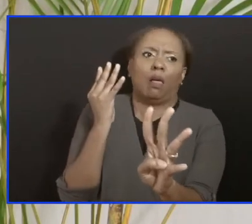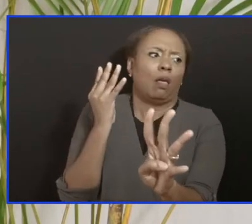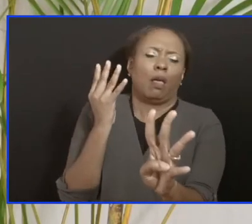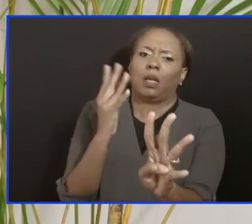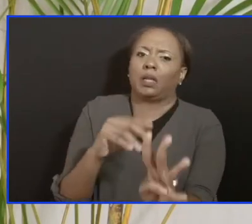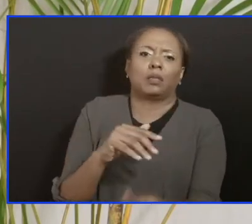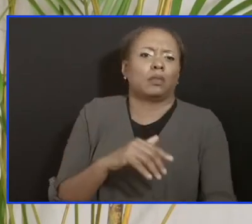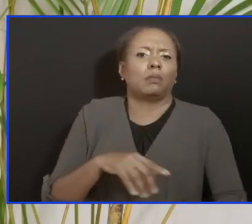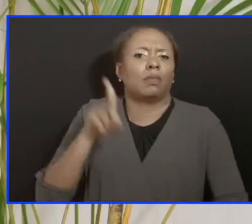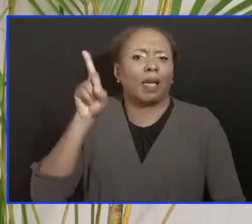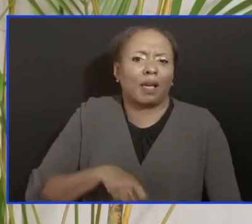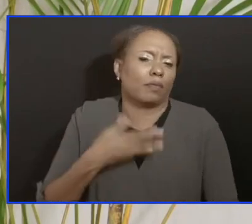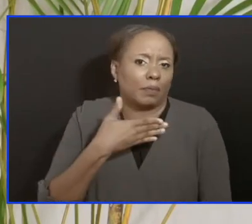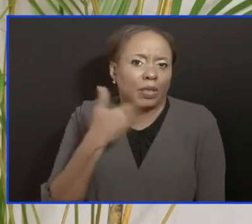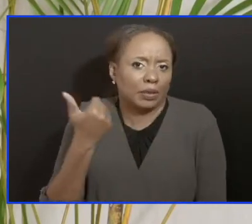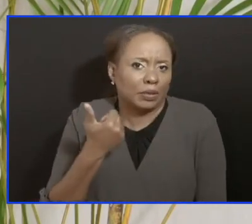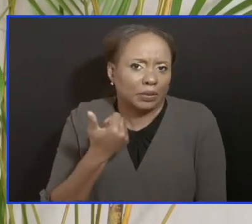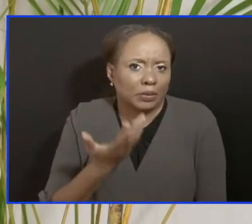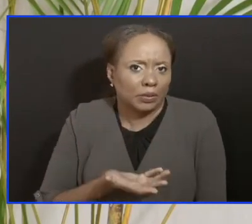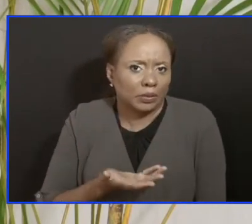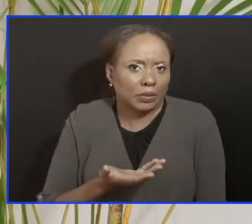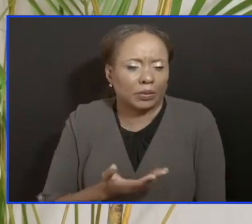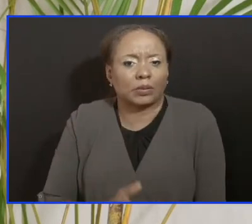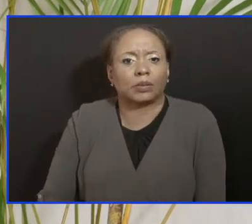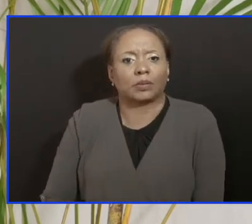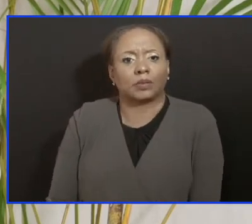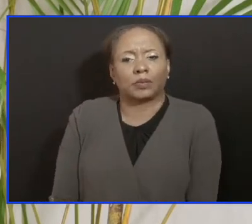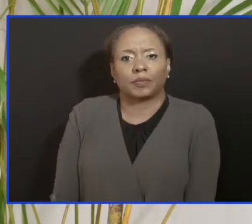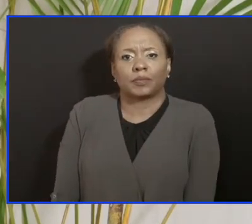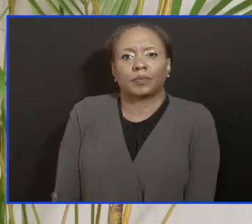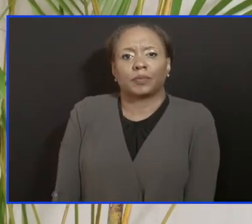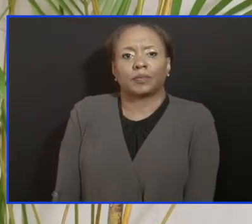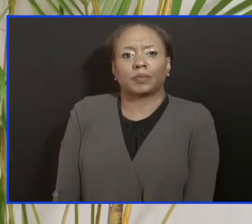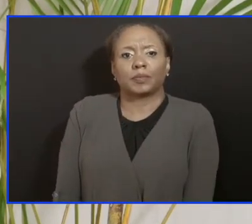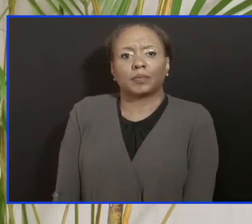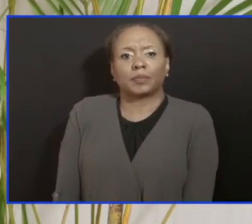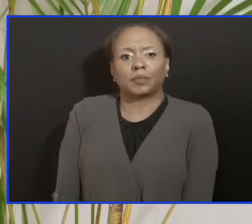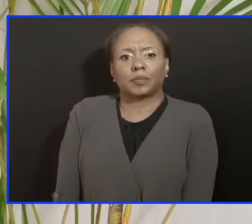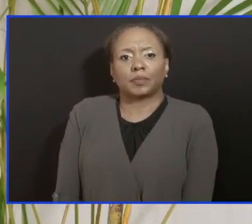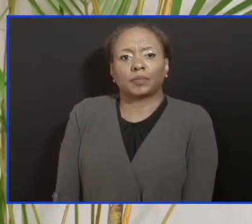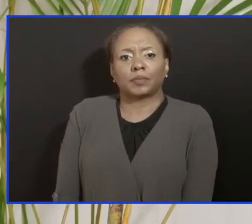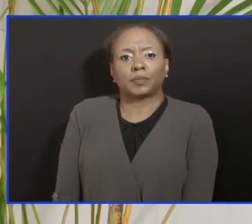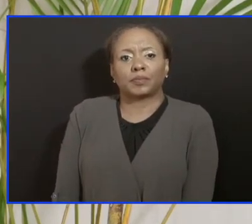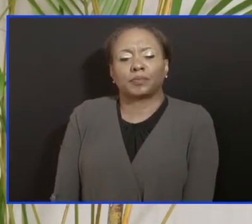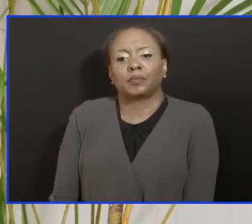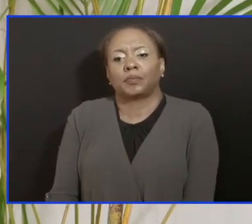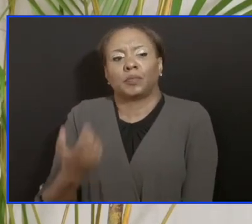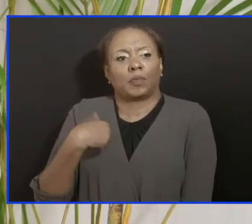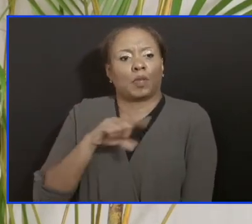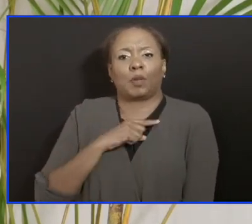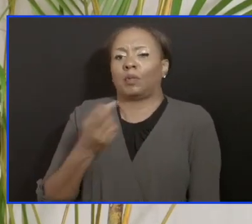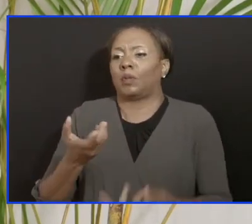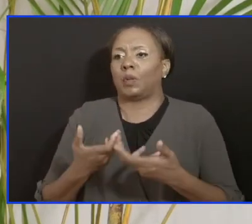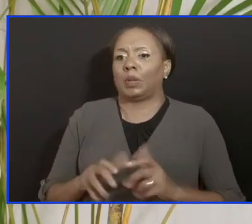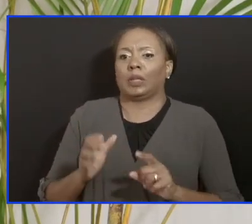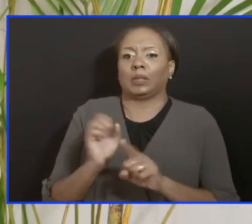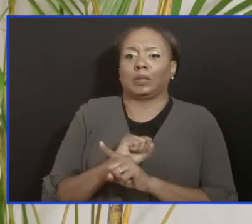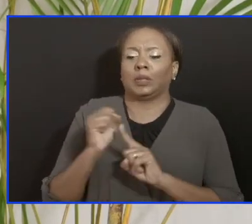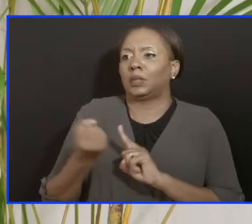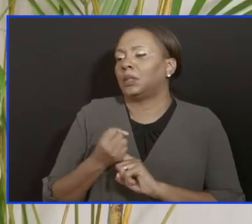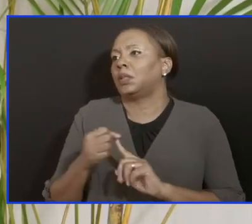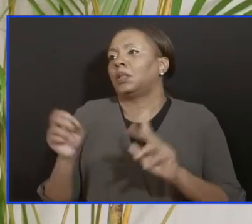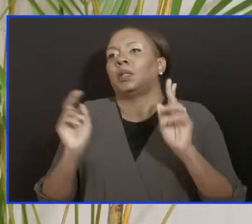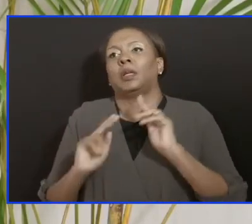for Barbadians who have to utilize those services. And we didn't want to have a situation where people would have been